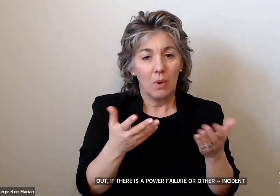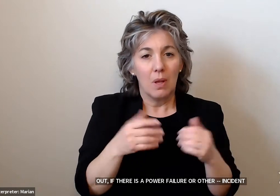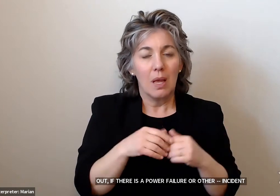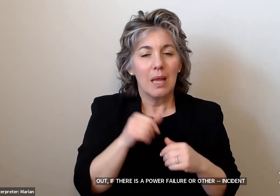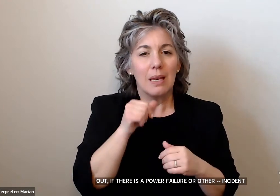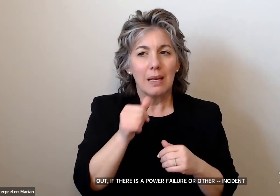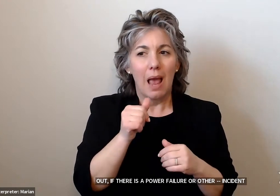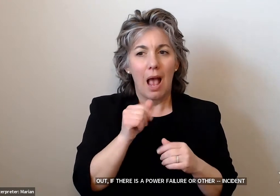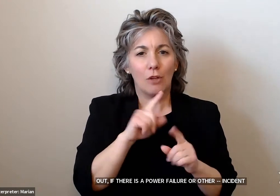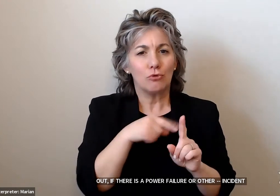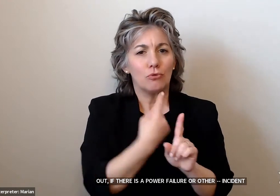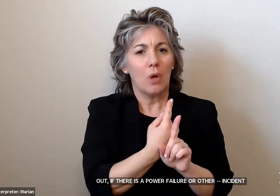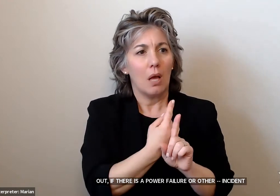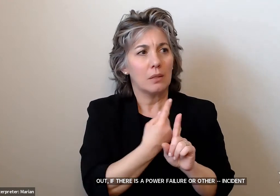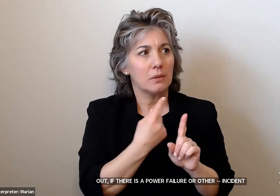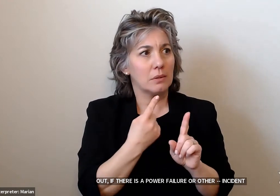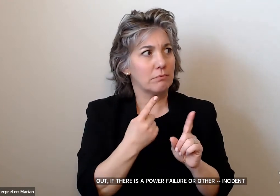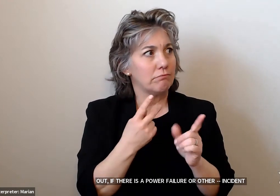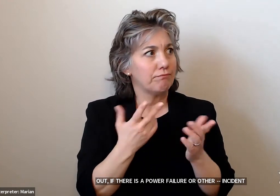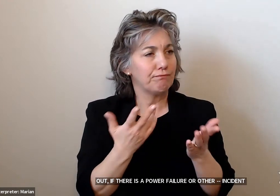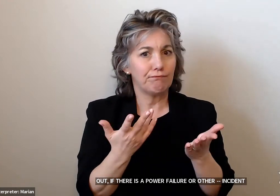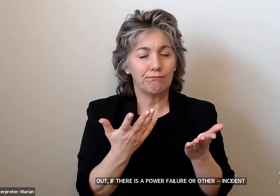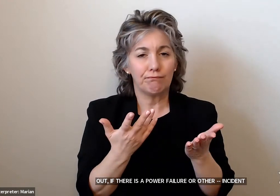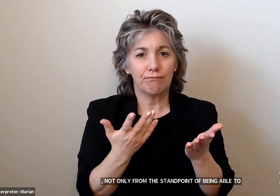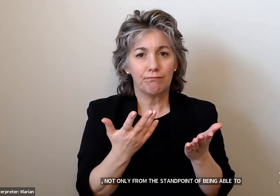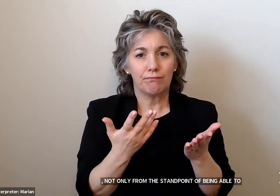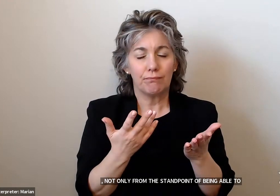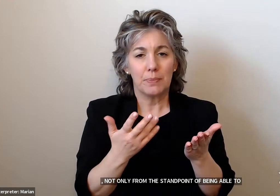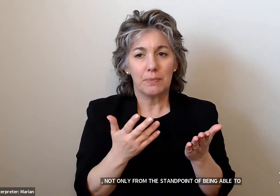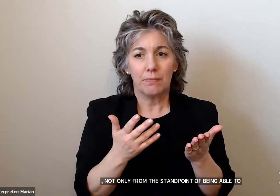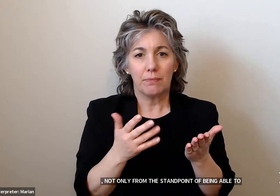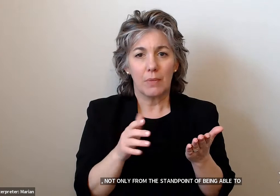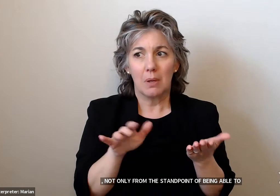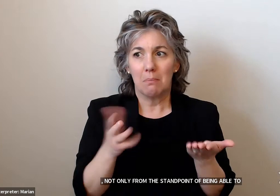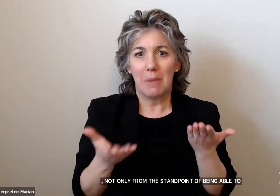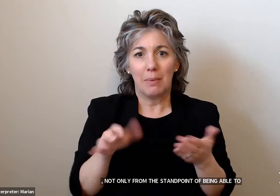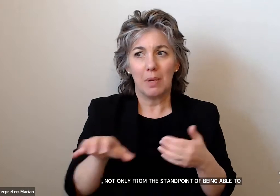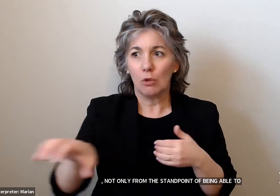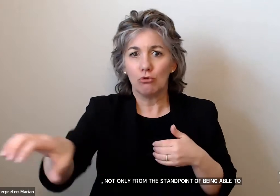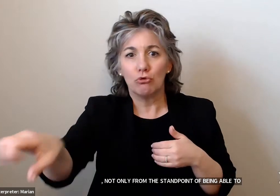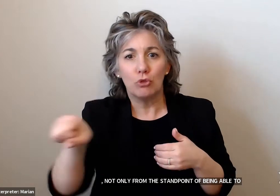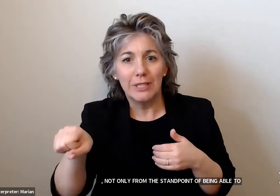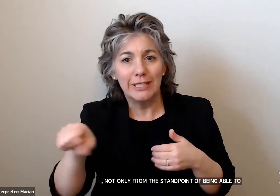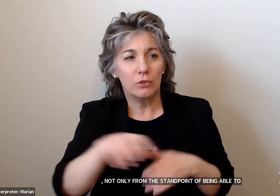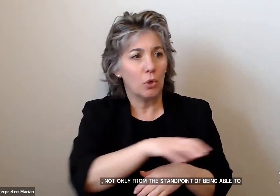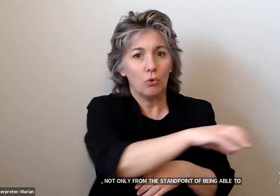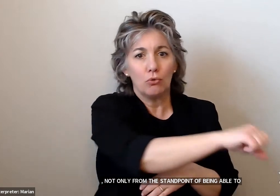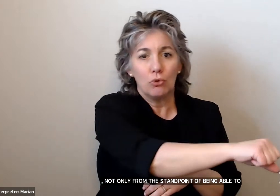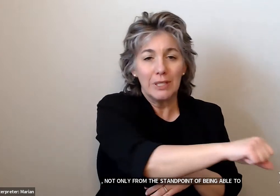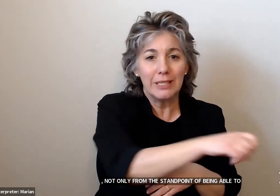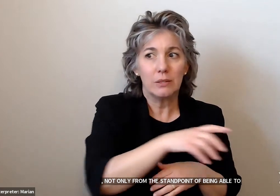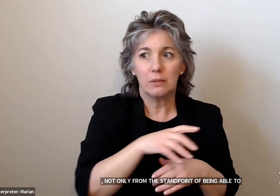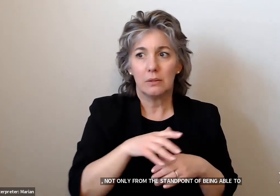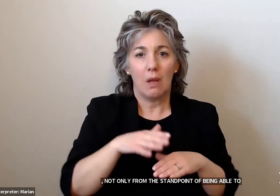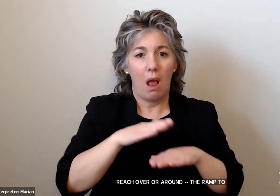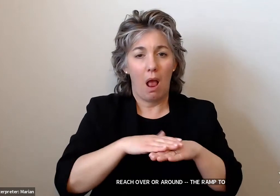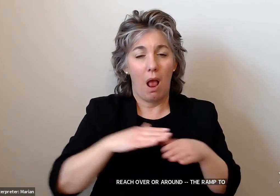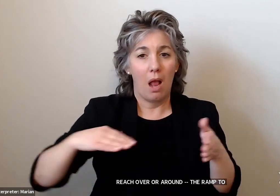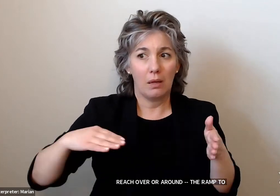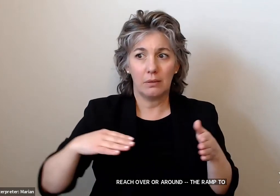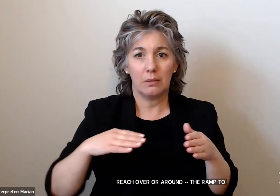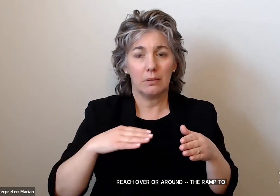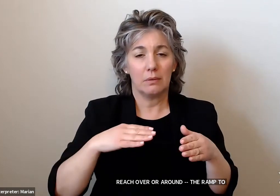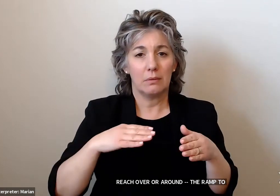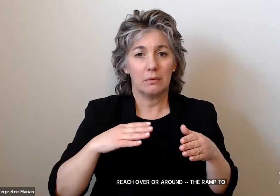standpoint of being able to reach over or around the ramp to open up the